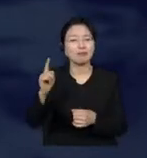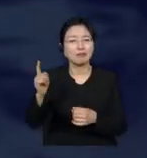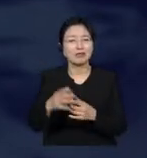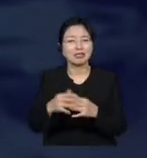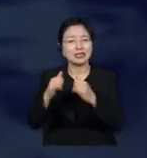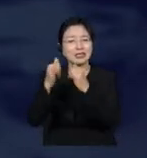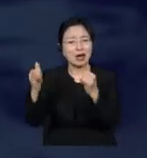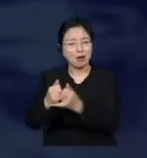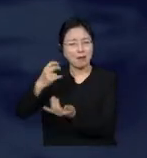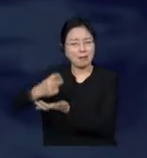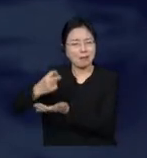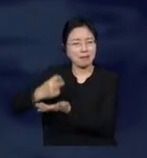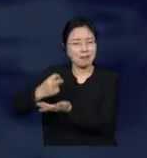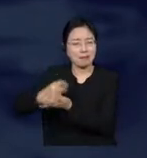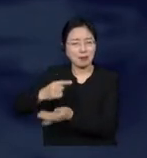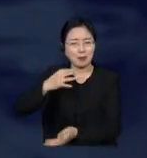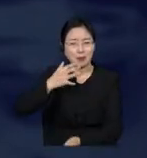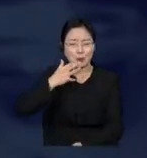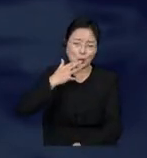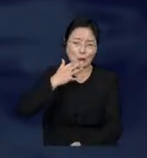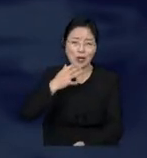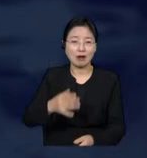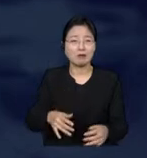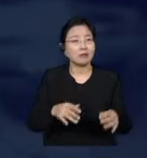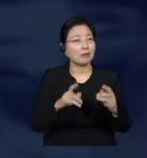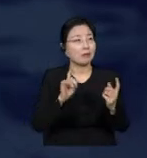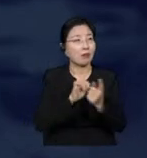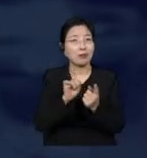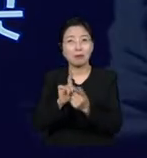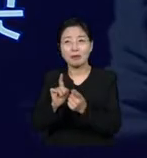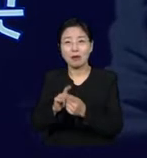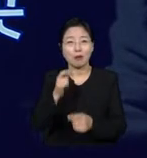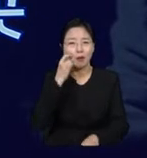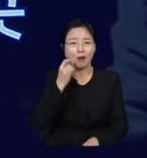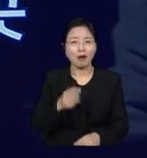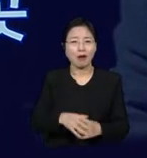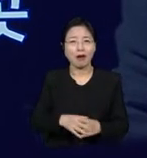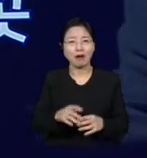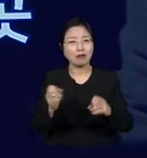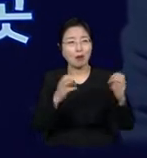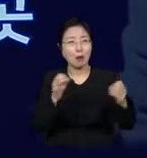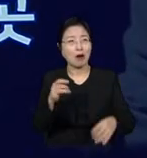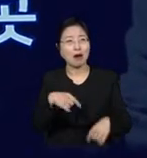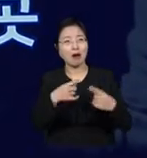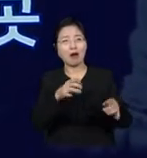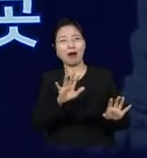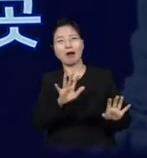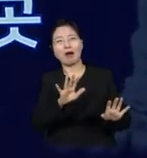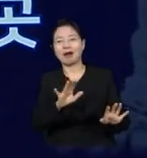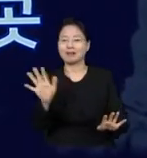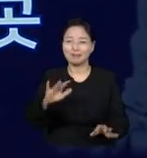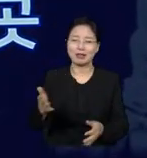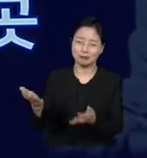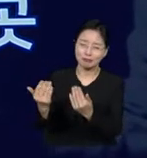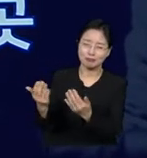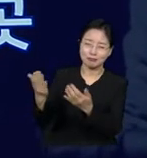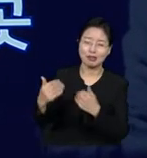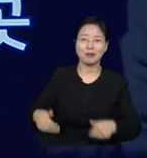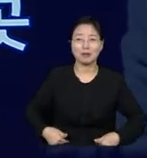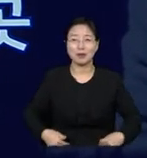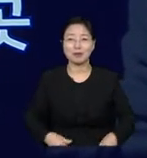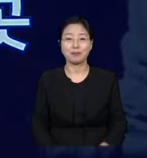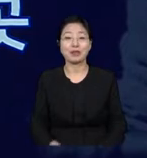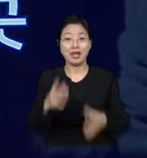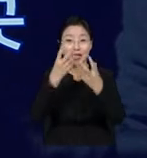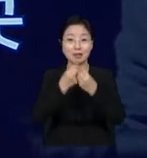forbid us to engage in these issues without a clear invitation. Like, if I was very fat, how many people would come up and